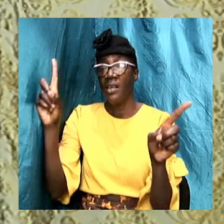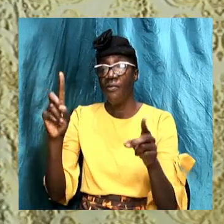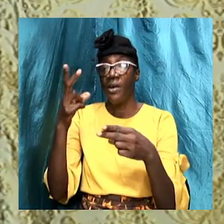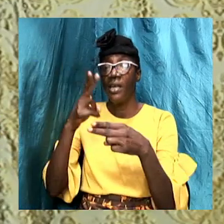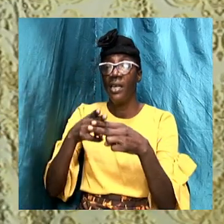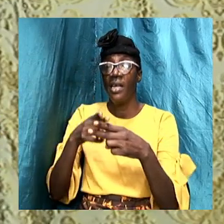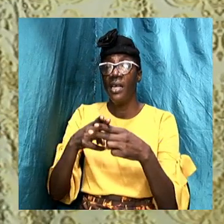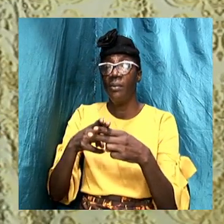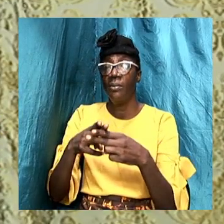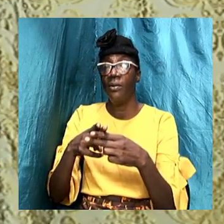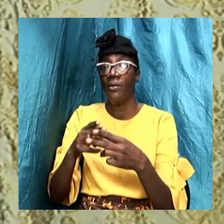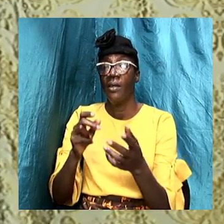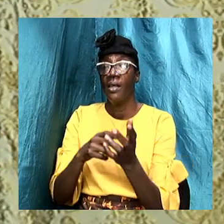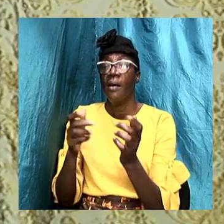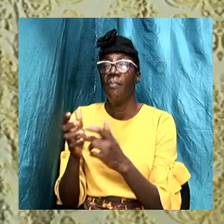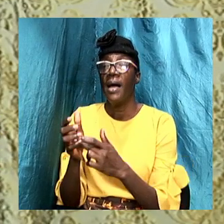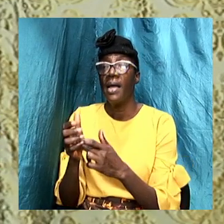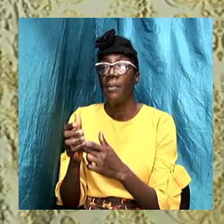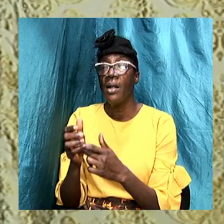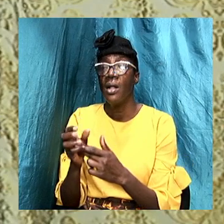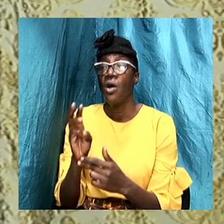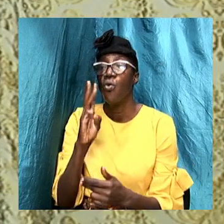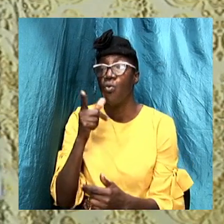then the Bible would have